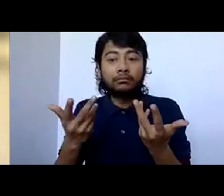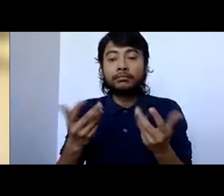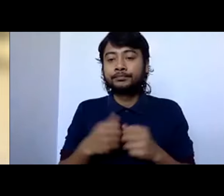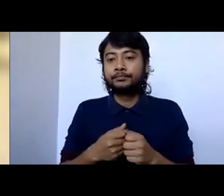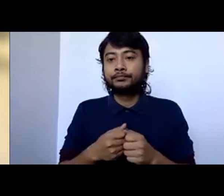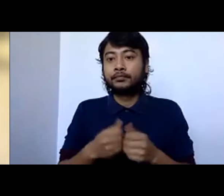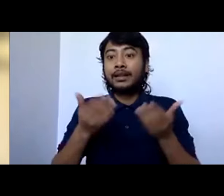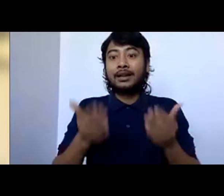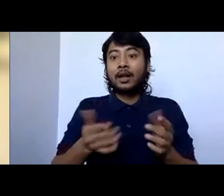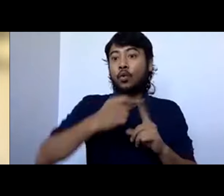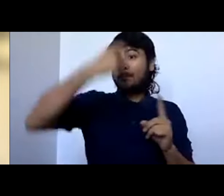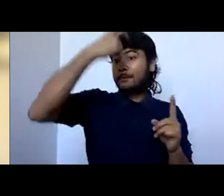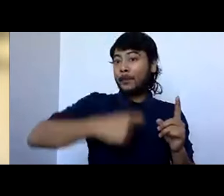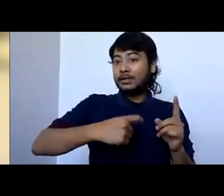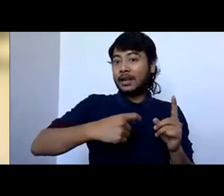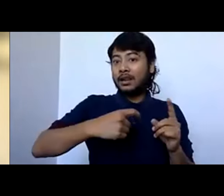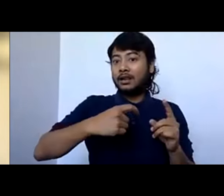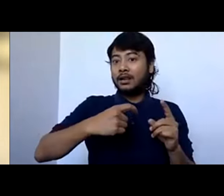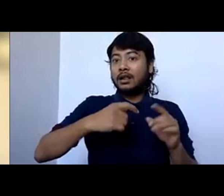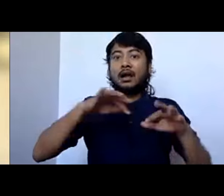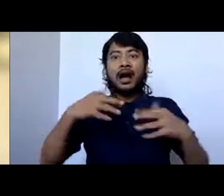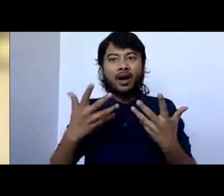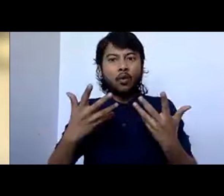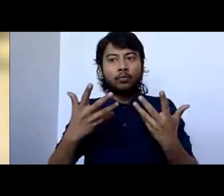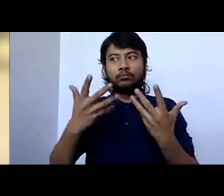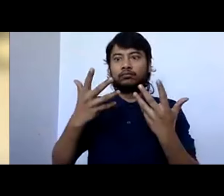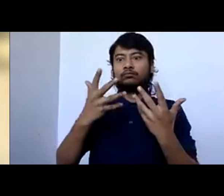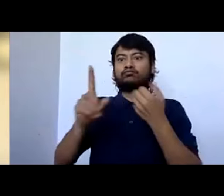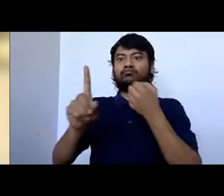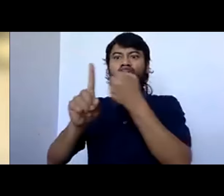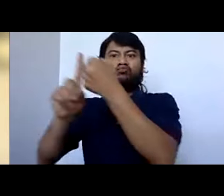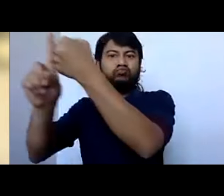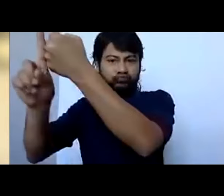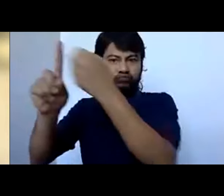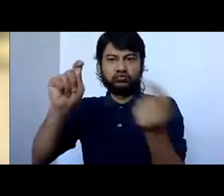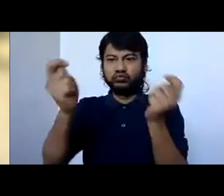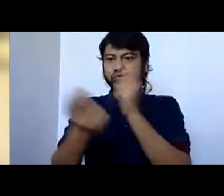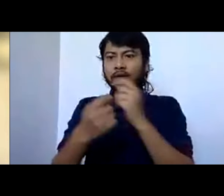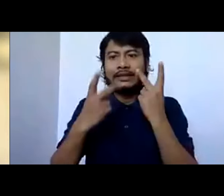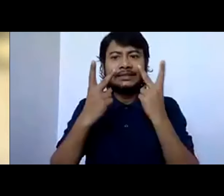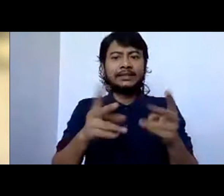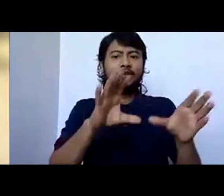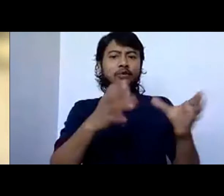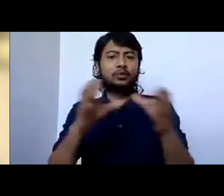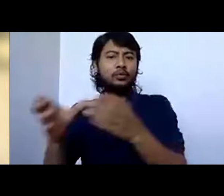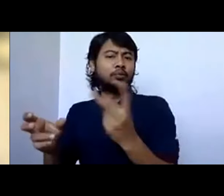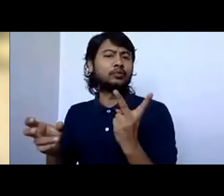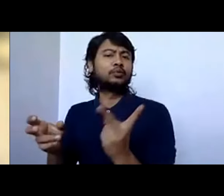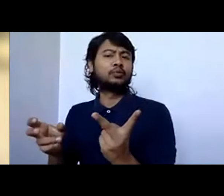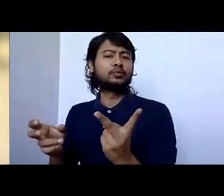for me at least, you know, that the two groups of people who've been very involved in this climate change discussion are the ones who are either quite young.